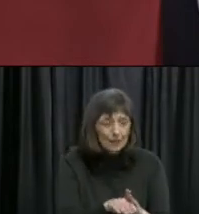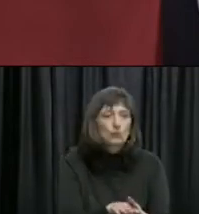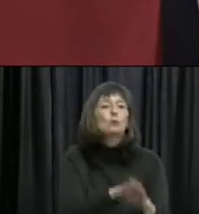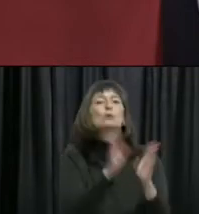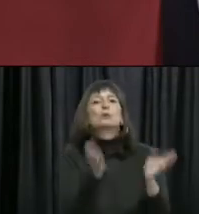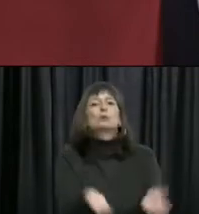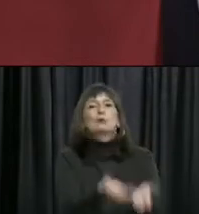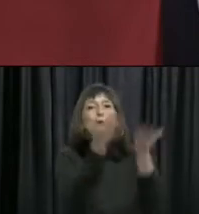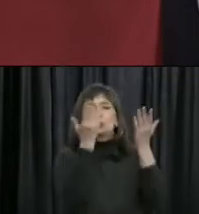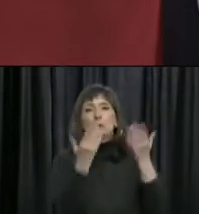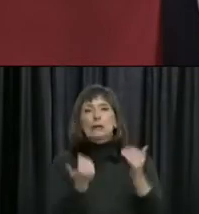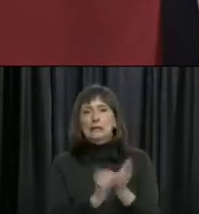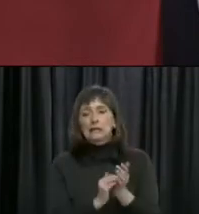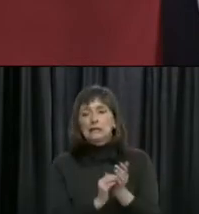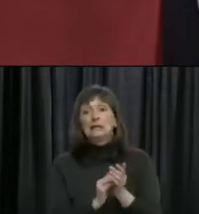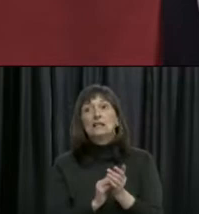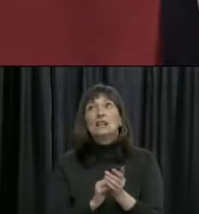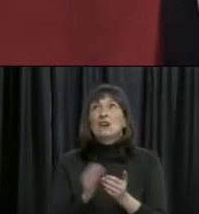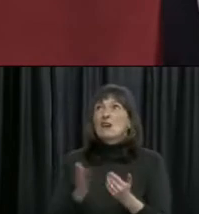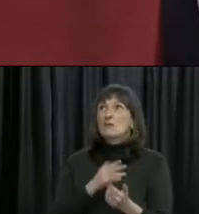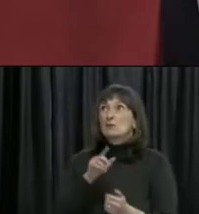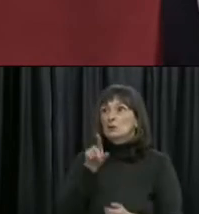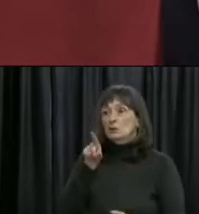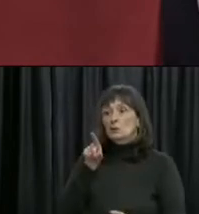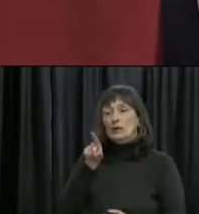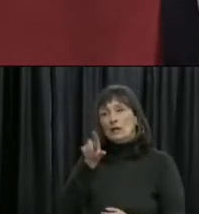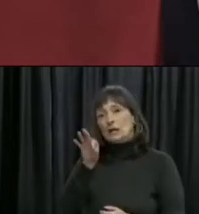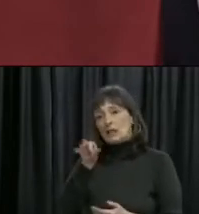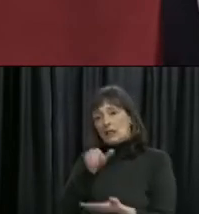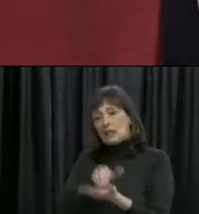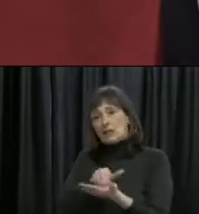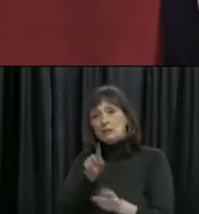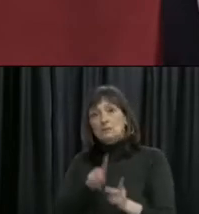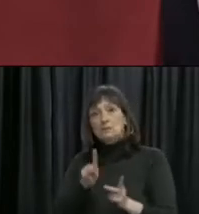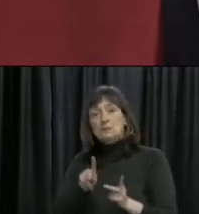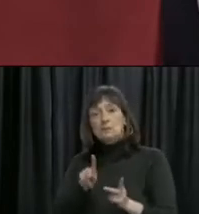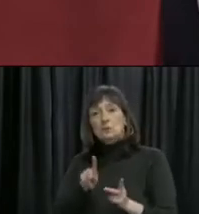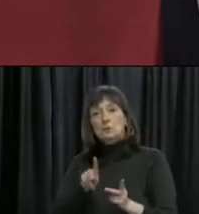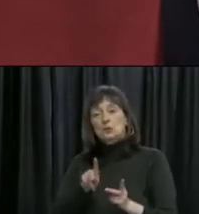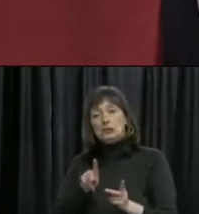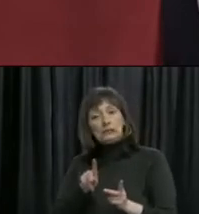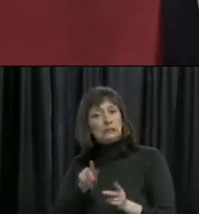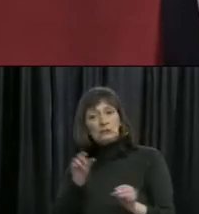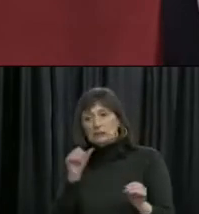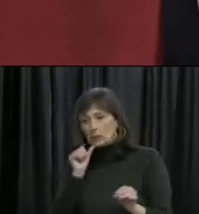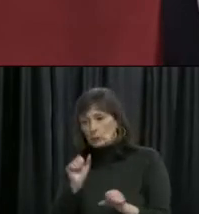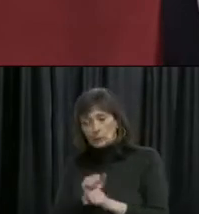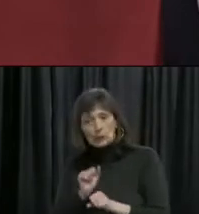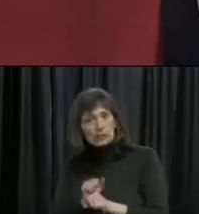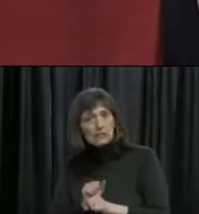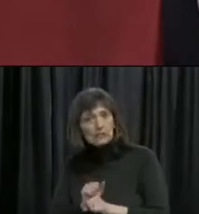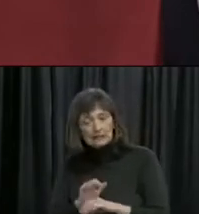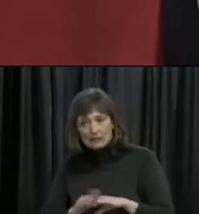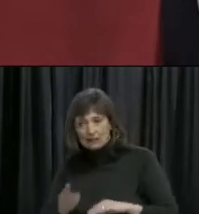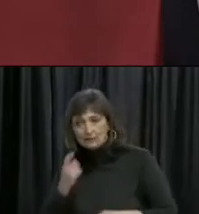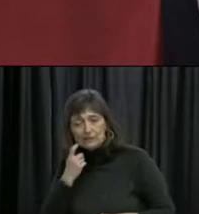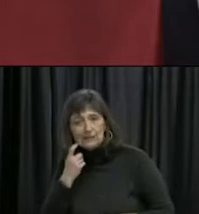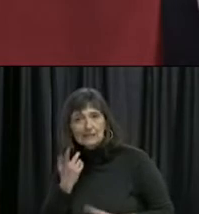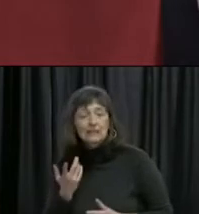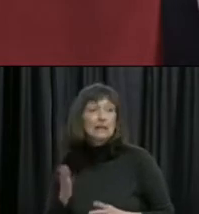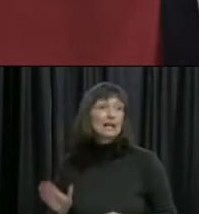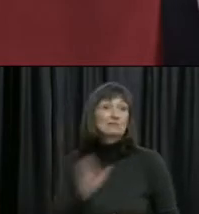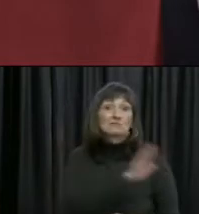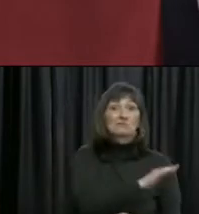some nearly 29,000 people now that have been out of work. you know, nationally, it's, you know, the numbers are very similar in terms of